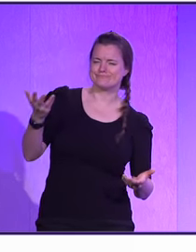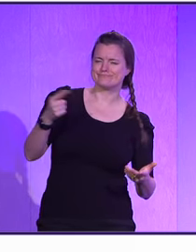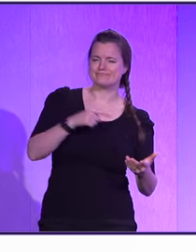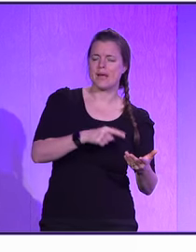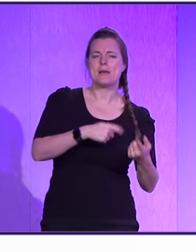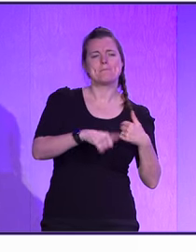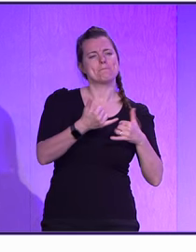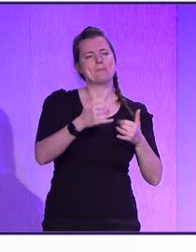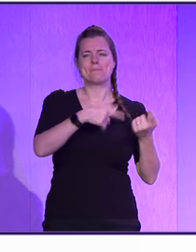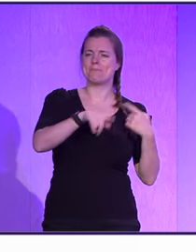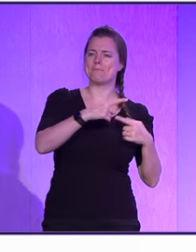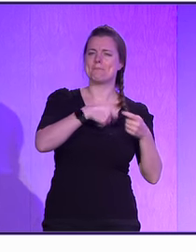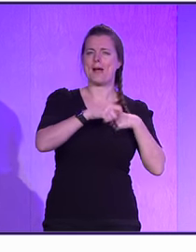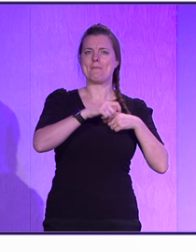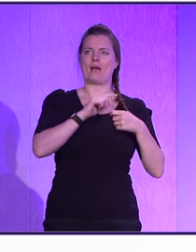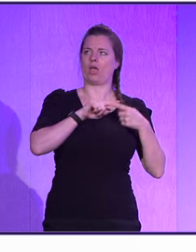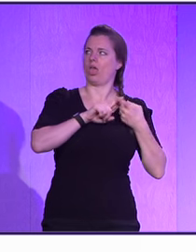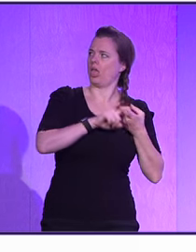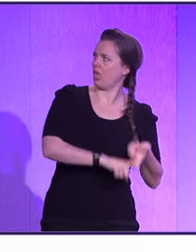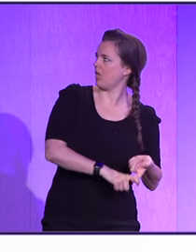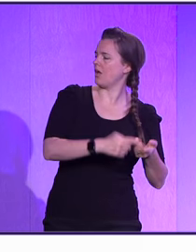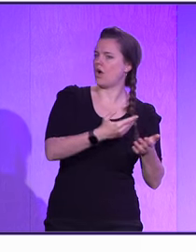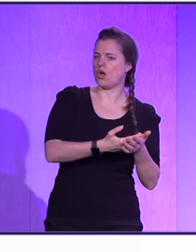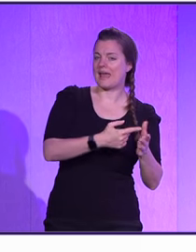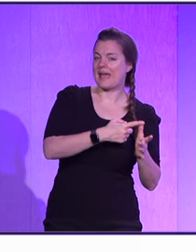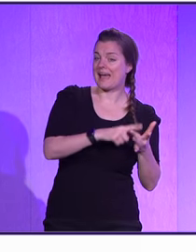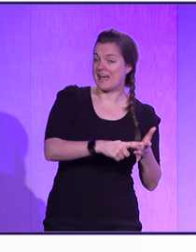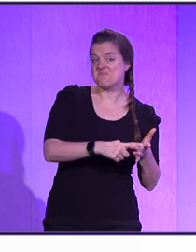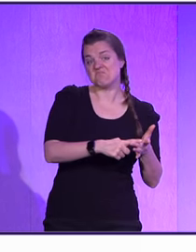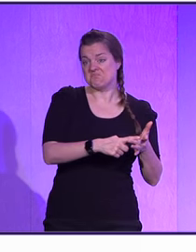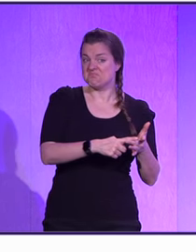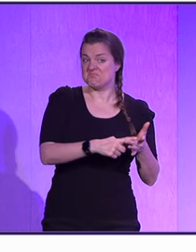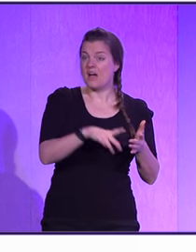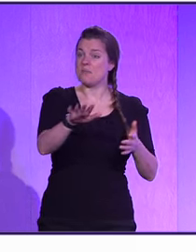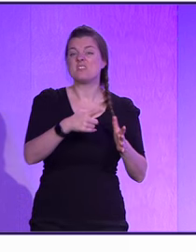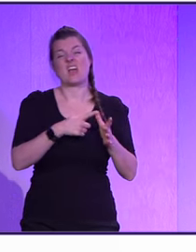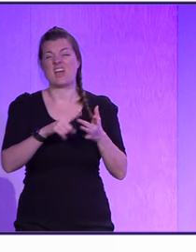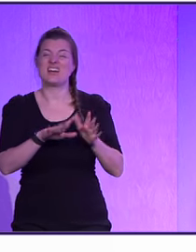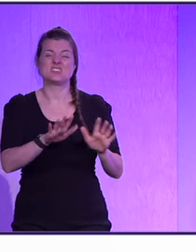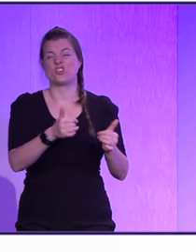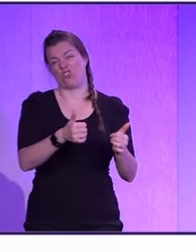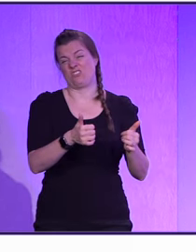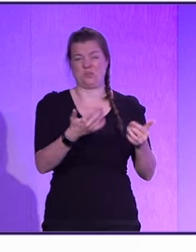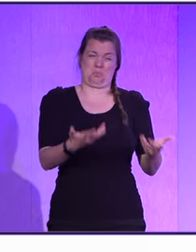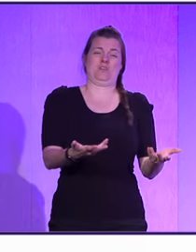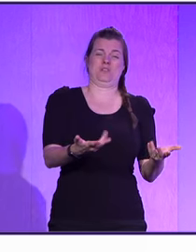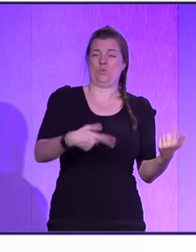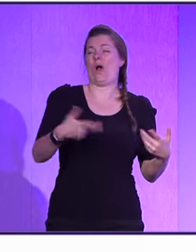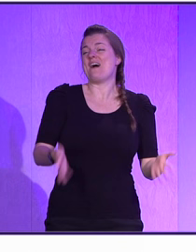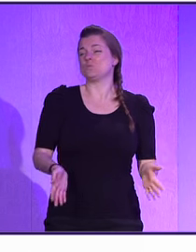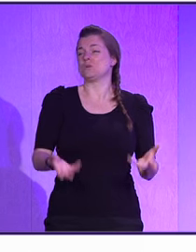is that maybe we're becoming over-reliant on the AI. Looks good, come on, accept.